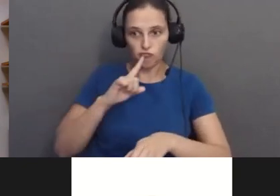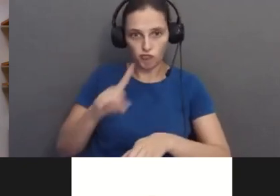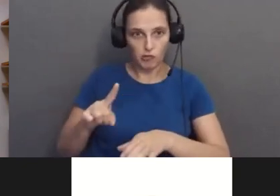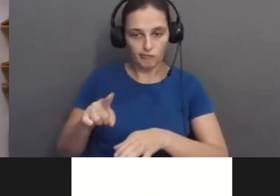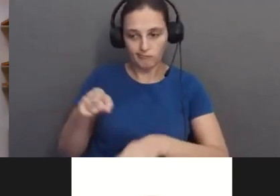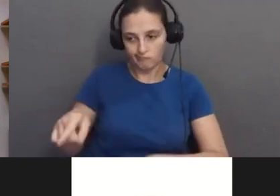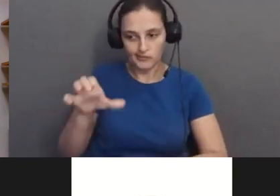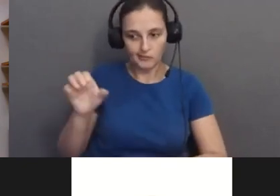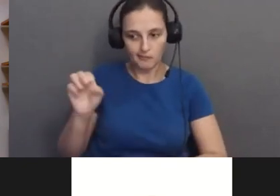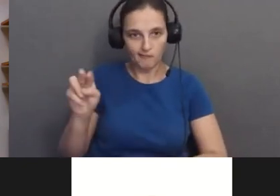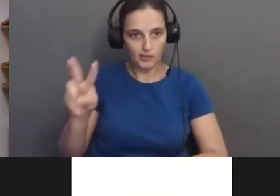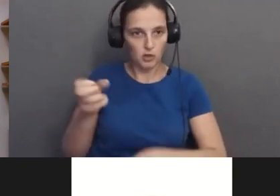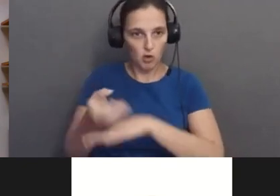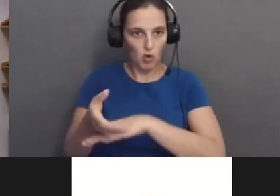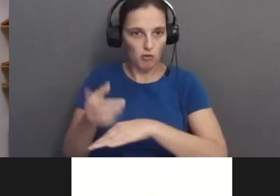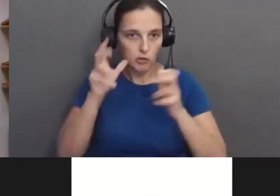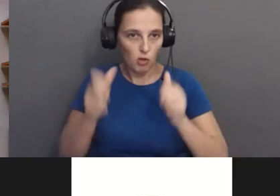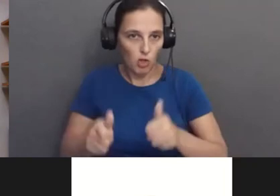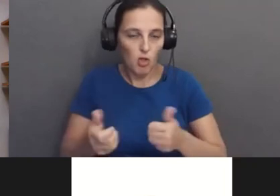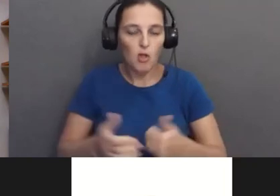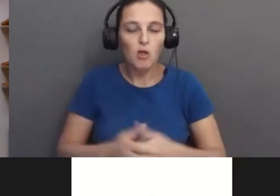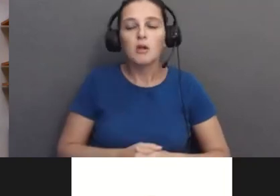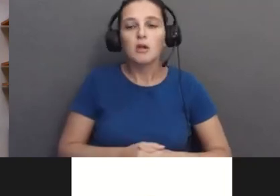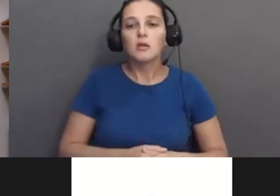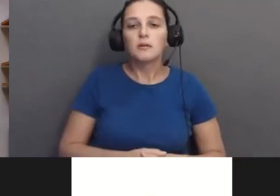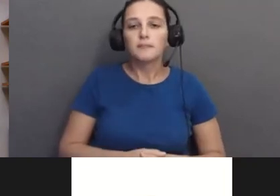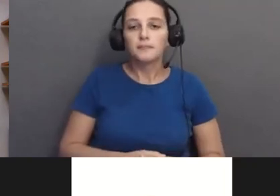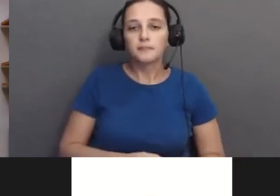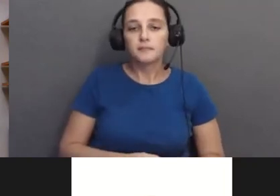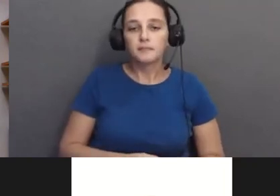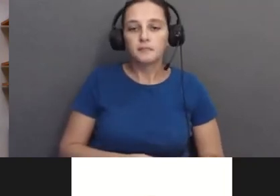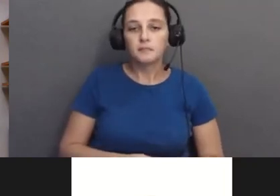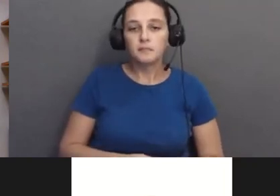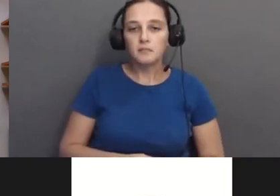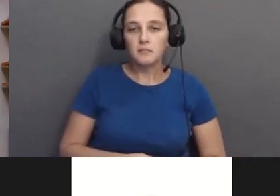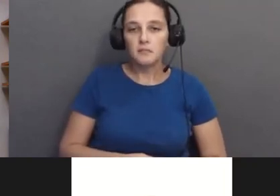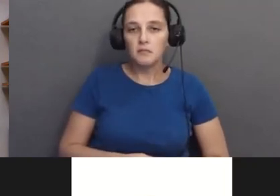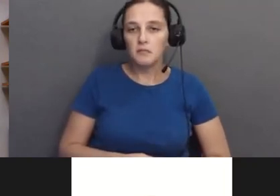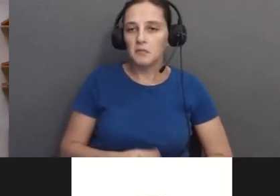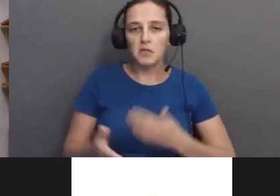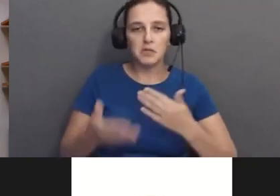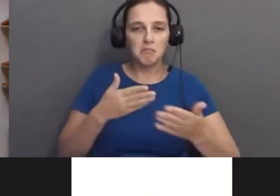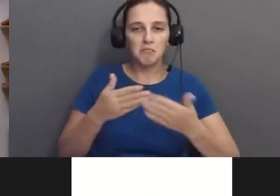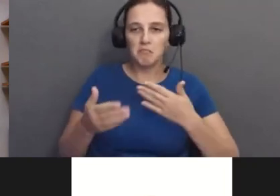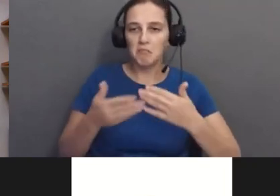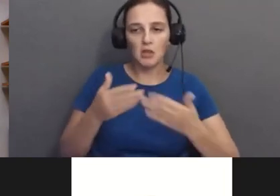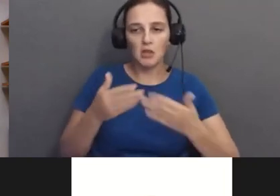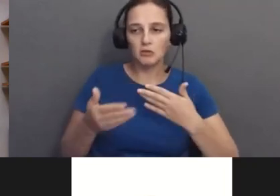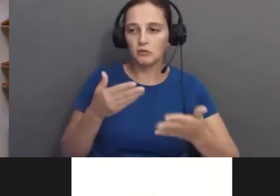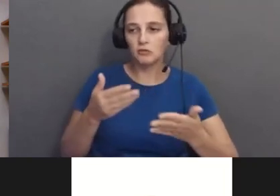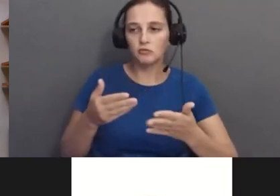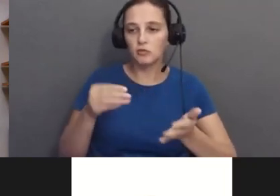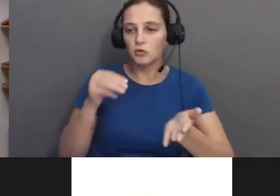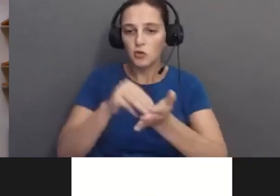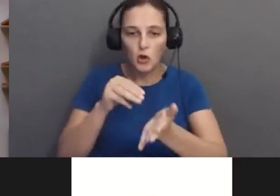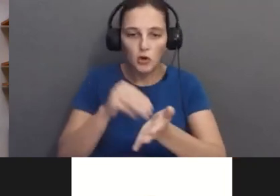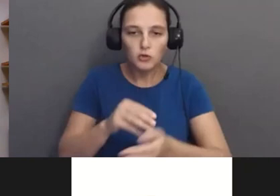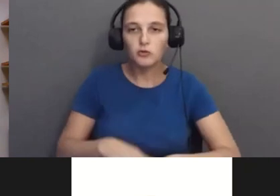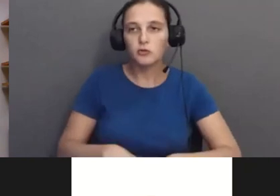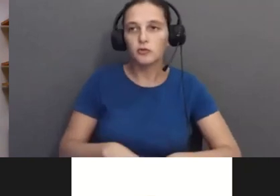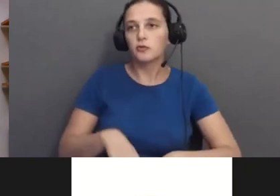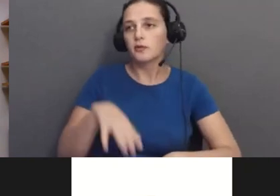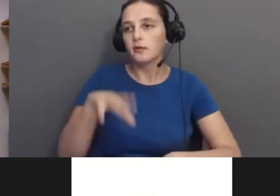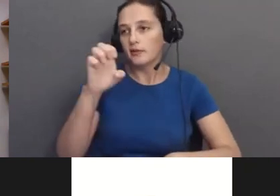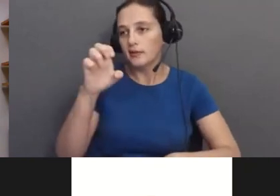So, I think in that instance, also, whether it's a primary care provider, or an ENT, or